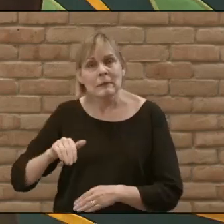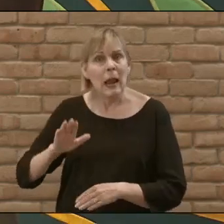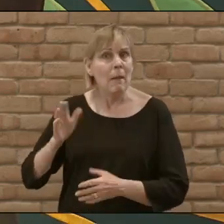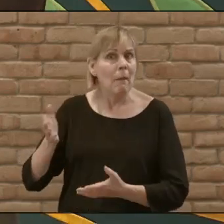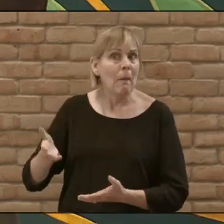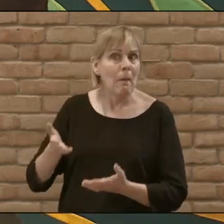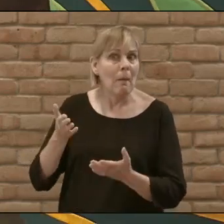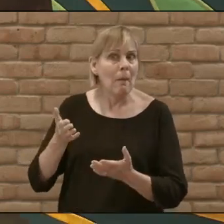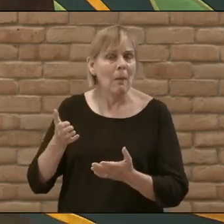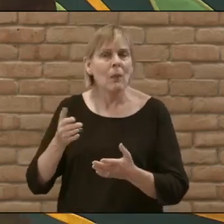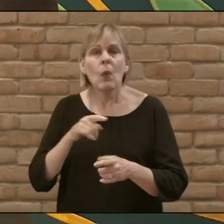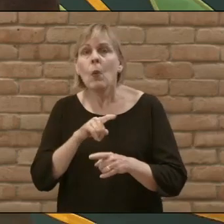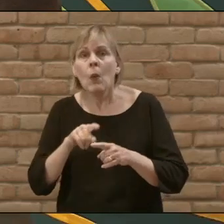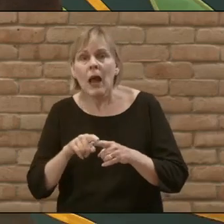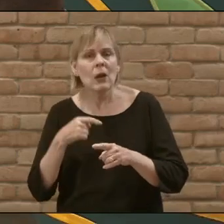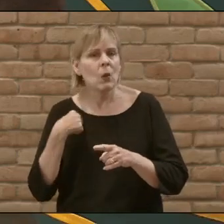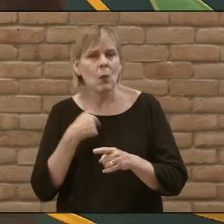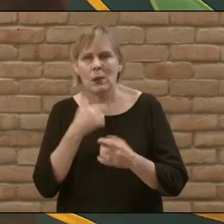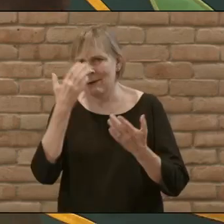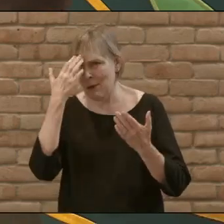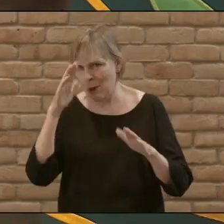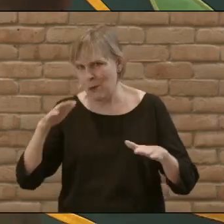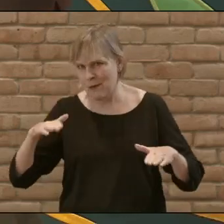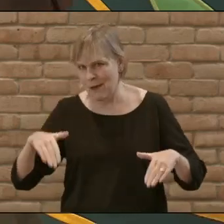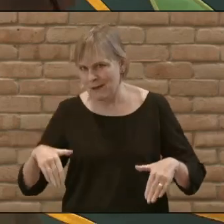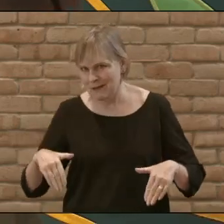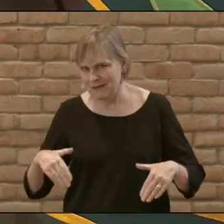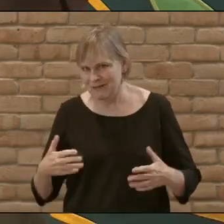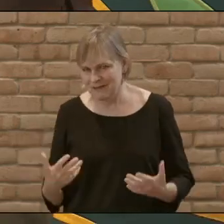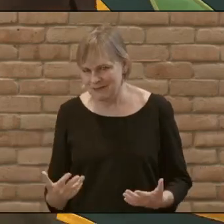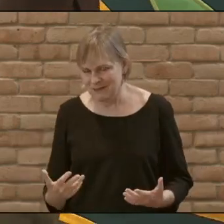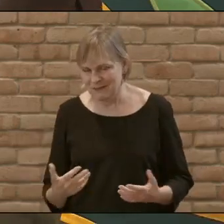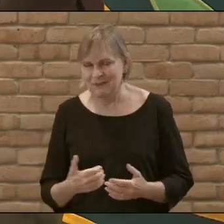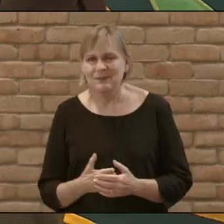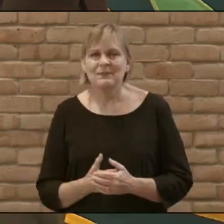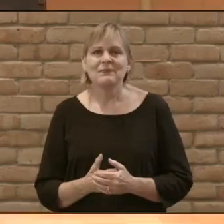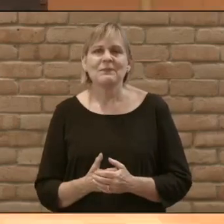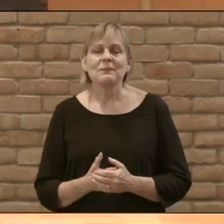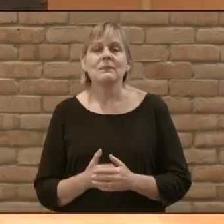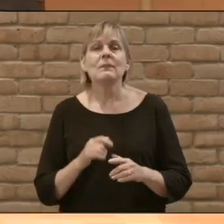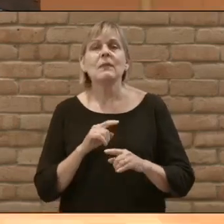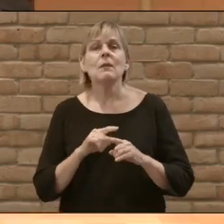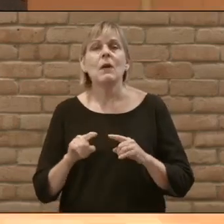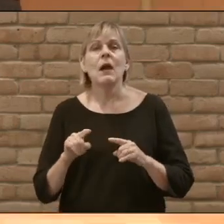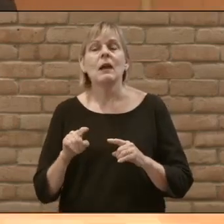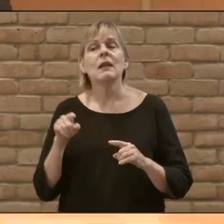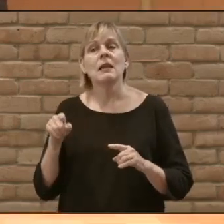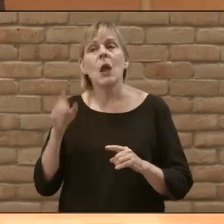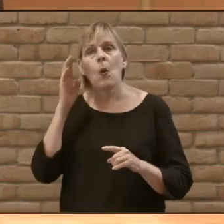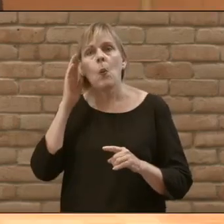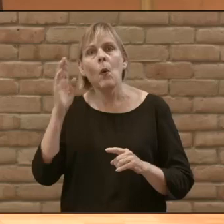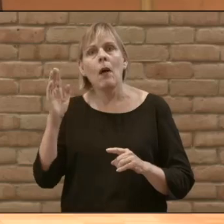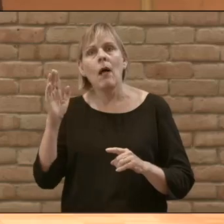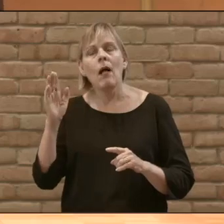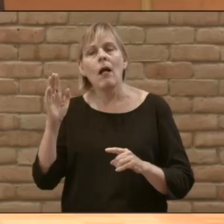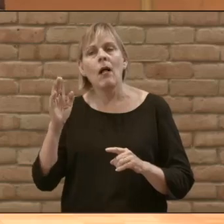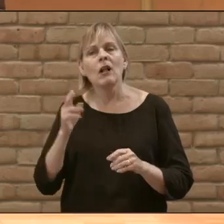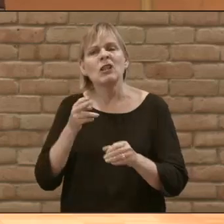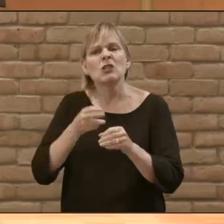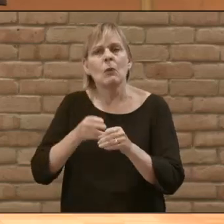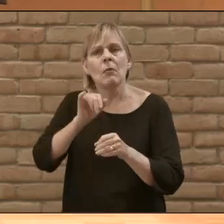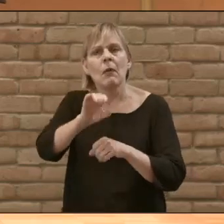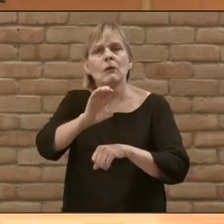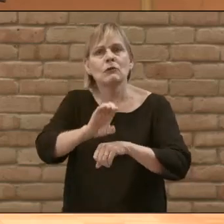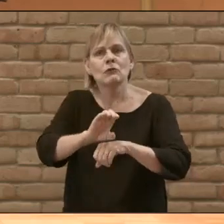We don't know the timeline and how that's going to look quite exactly yet. But we know that Carl will be stepping into that